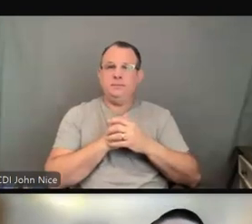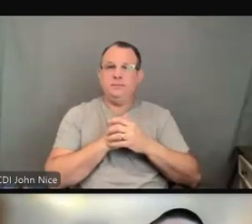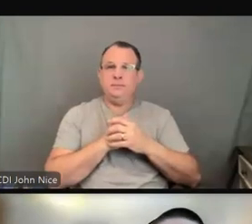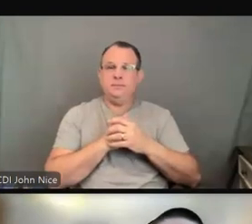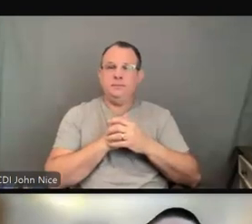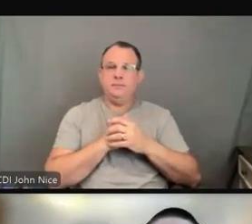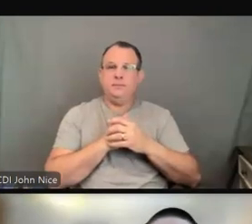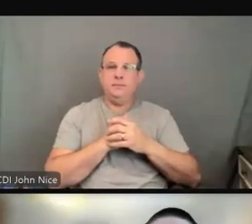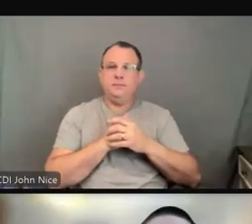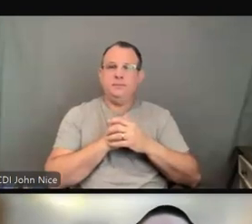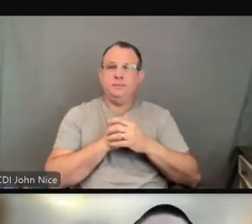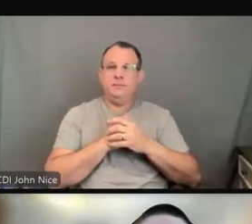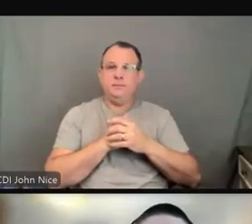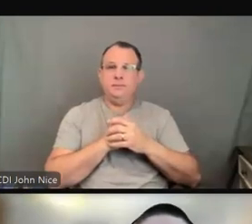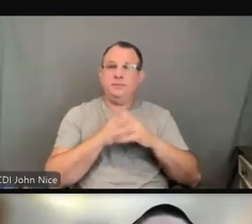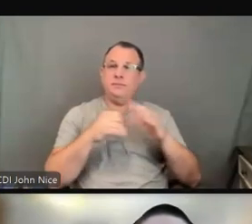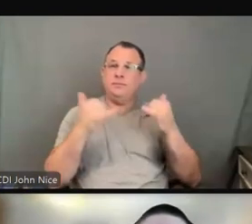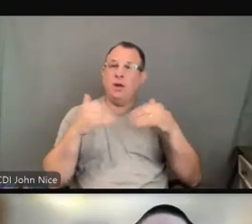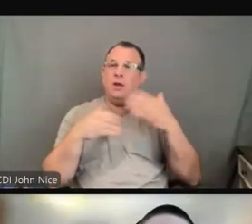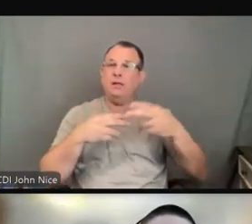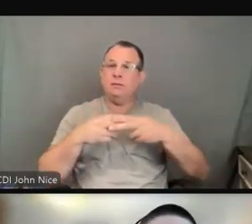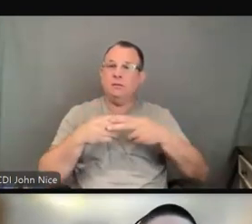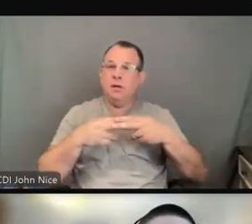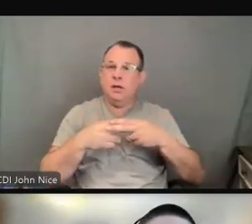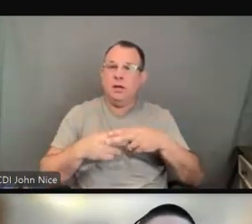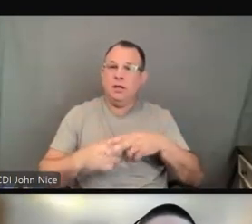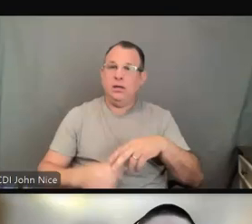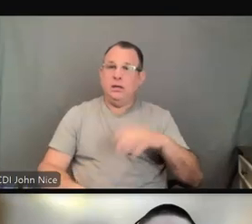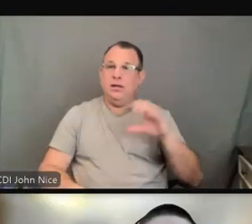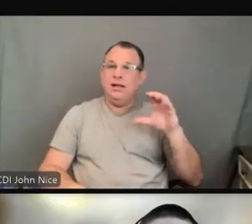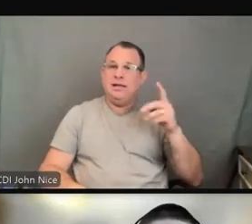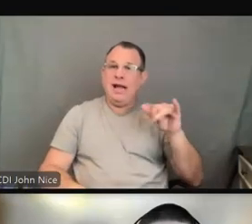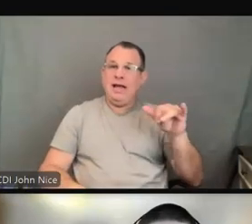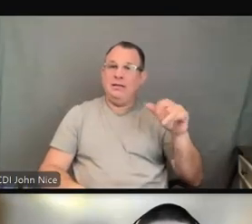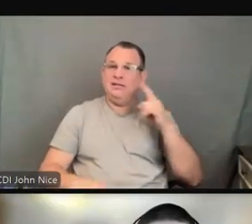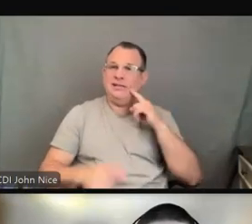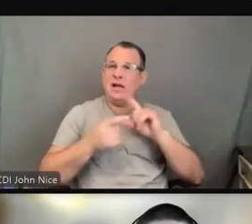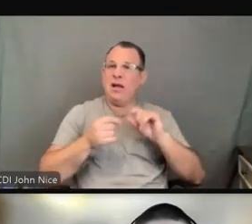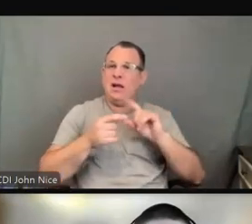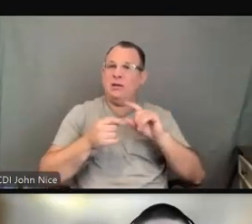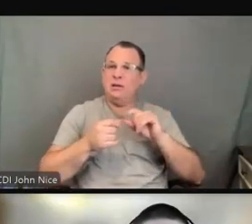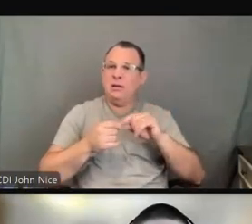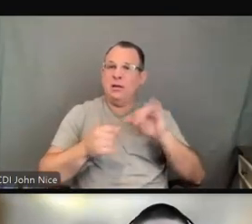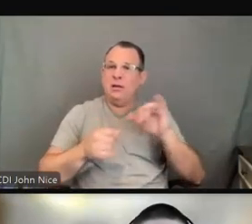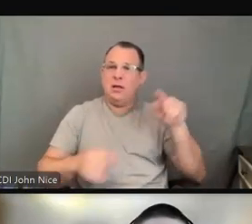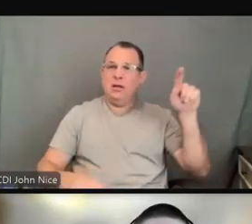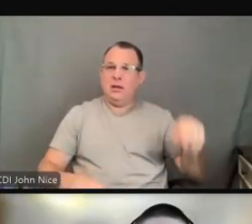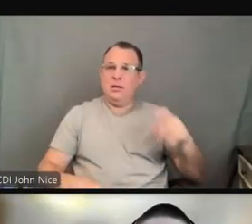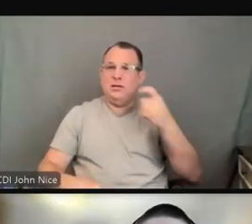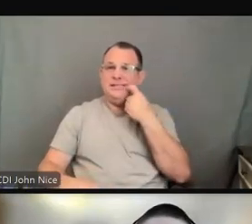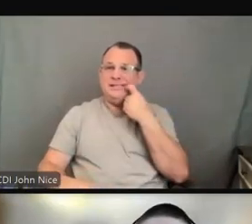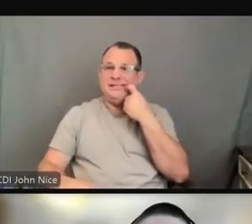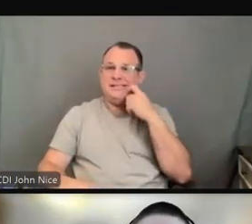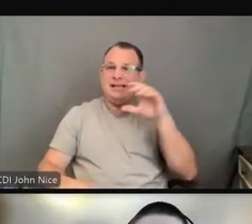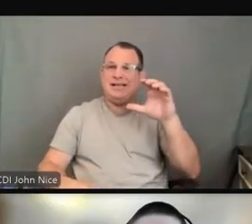This slide, Kathy mentioned before, are some recent cases centered